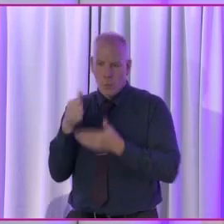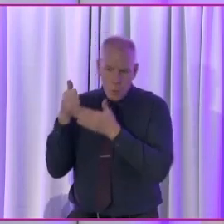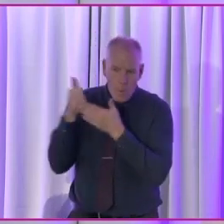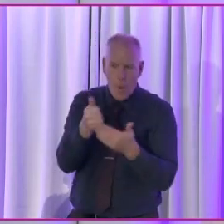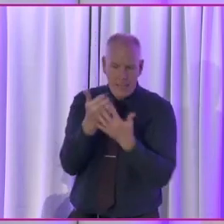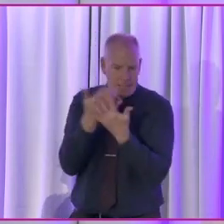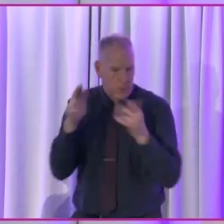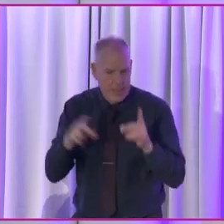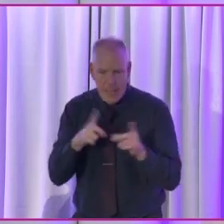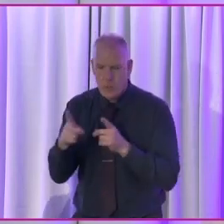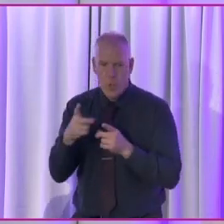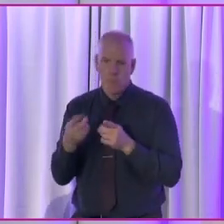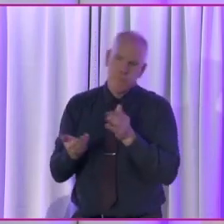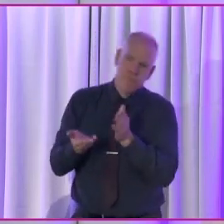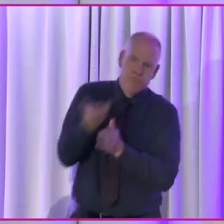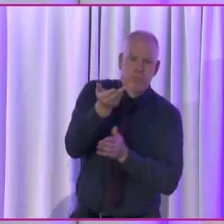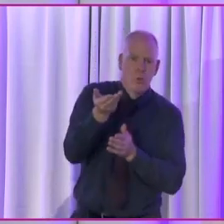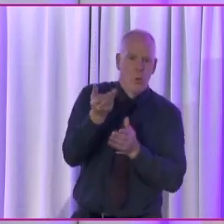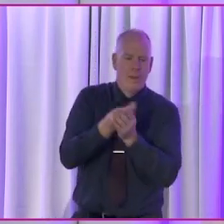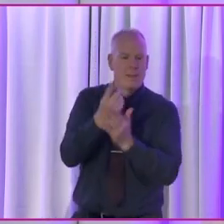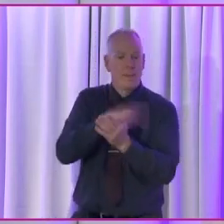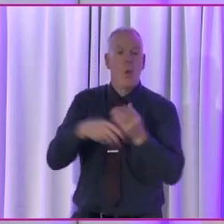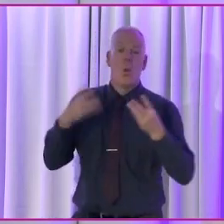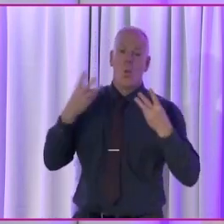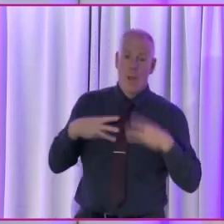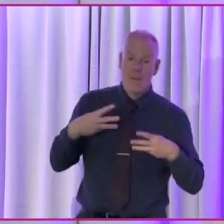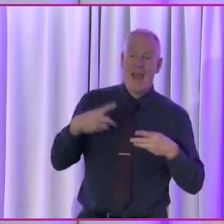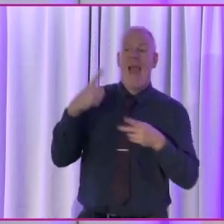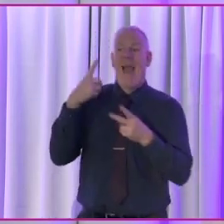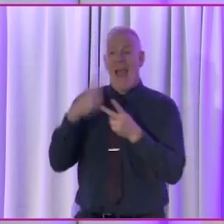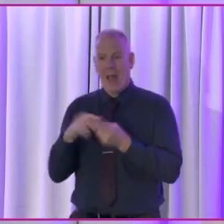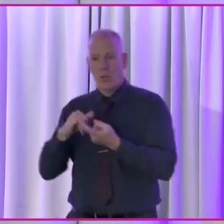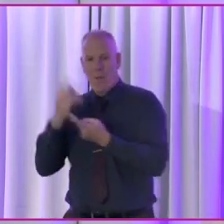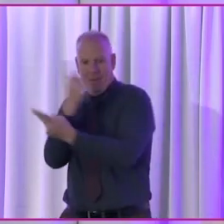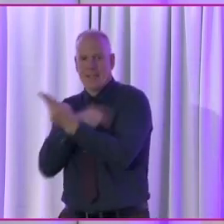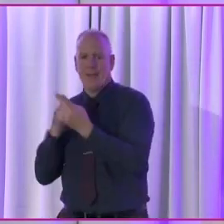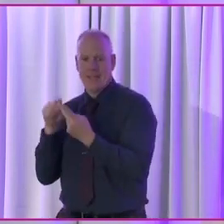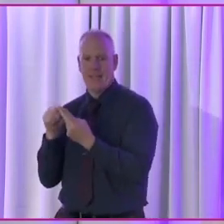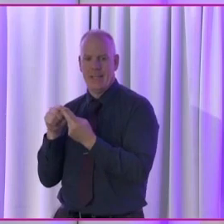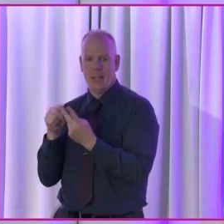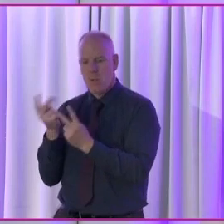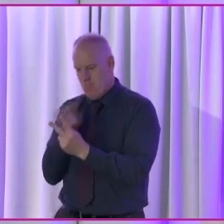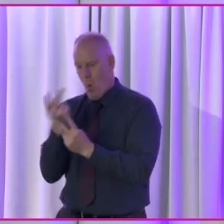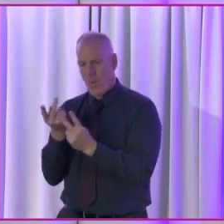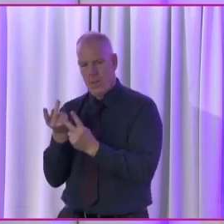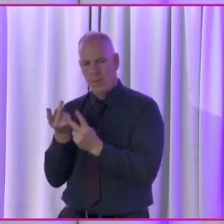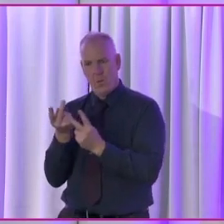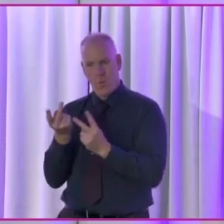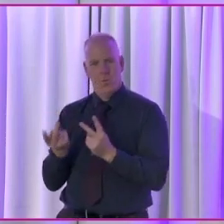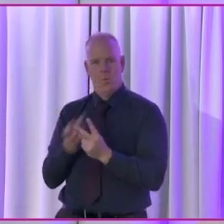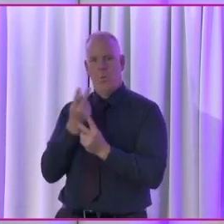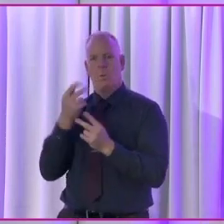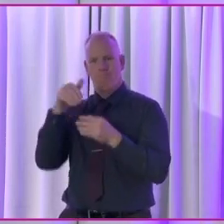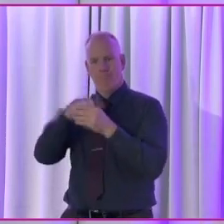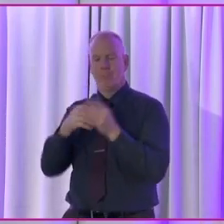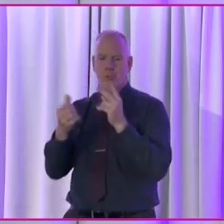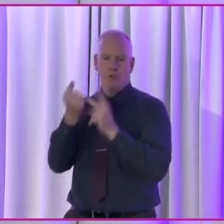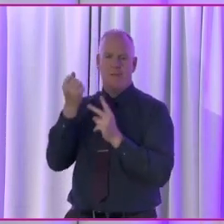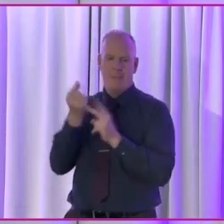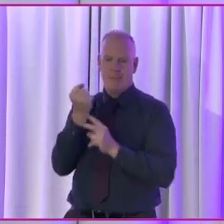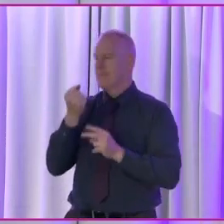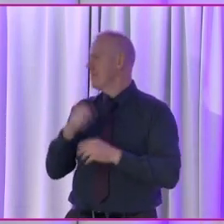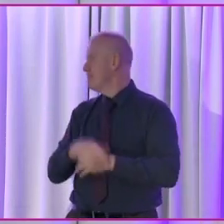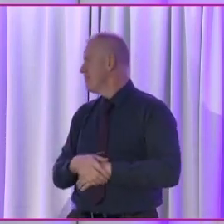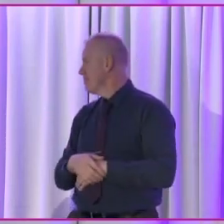as possible to go forward. So women and with a disability, we're hitting two of our milestones on that.